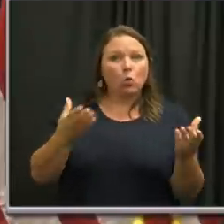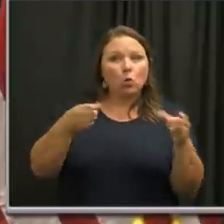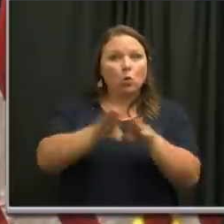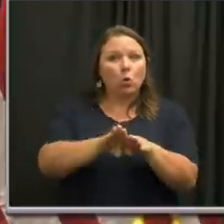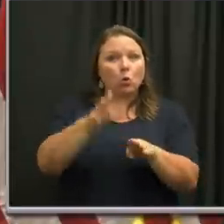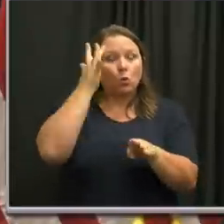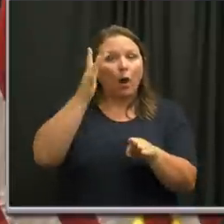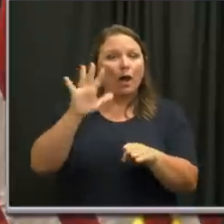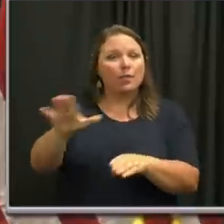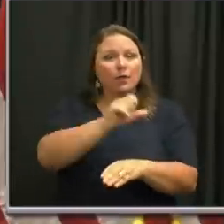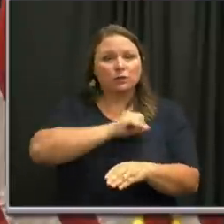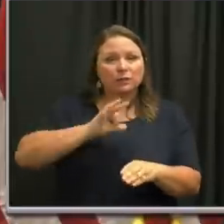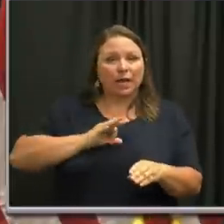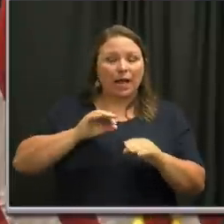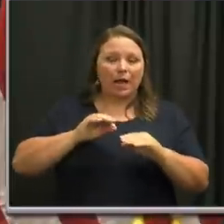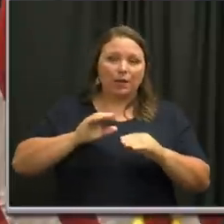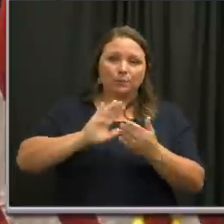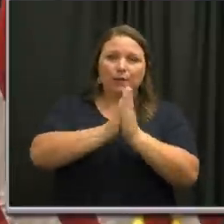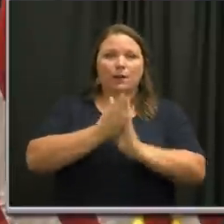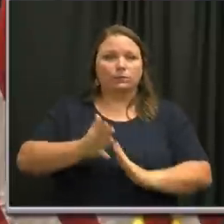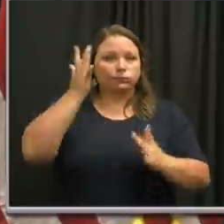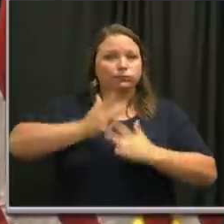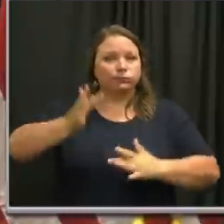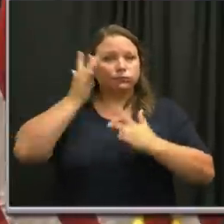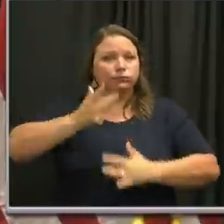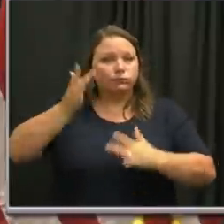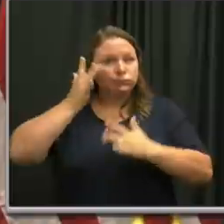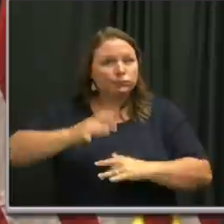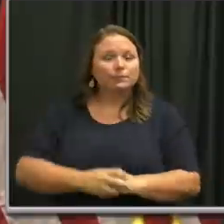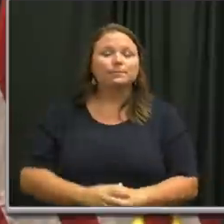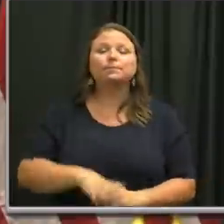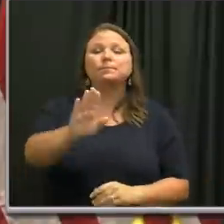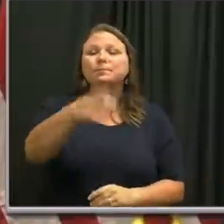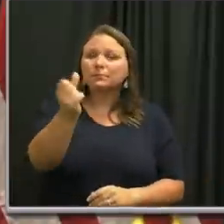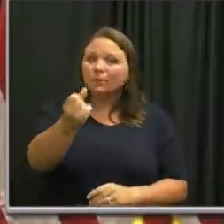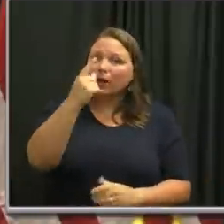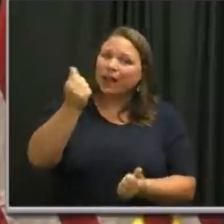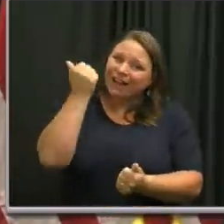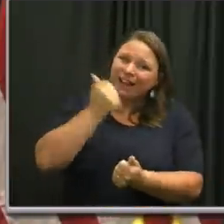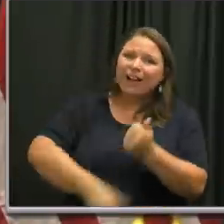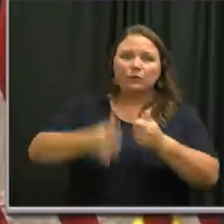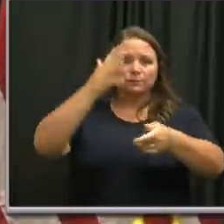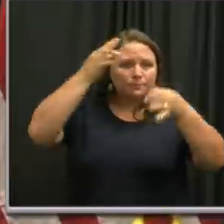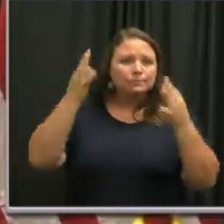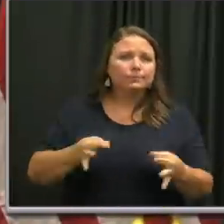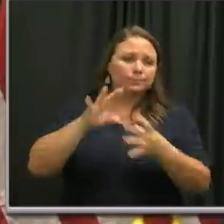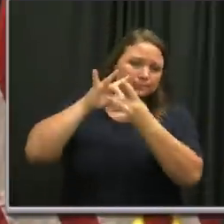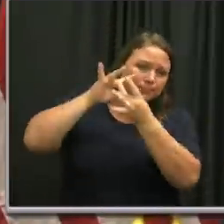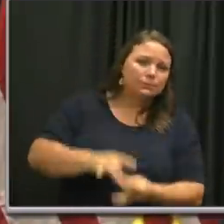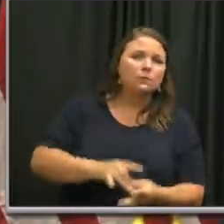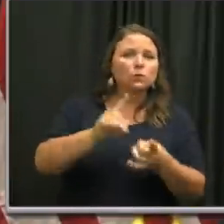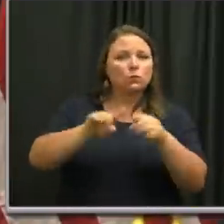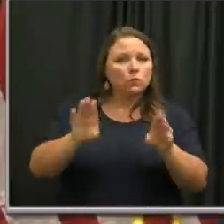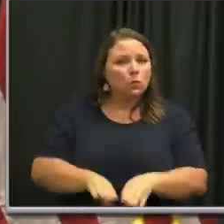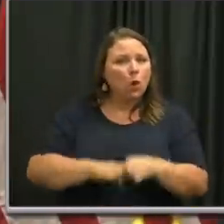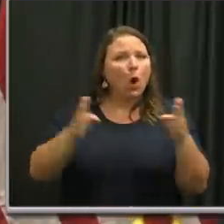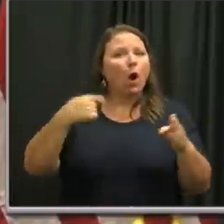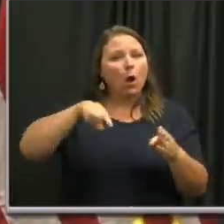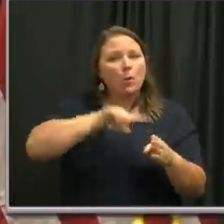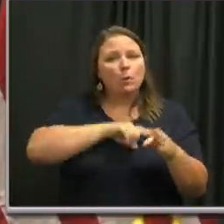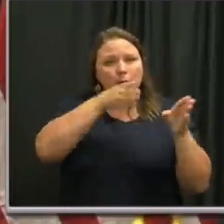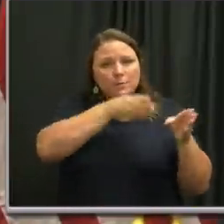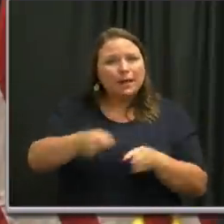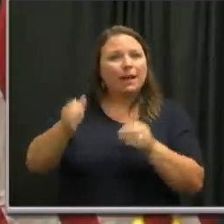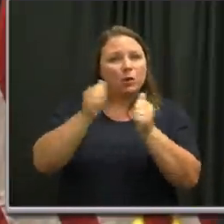outbreaks among their staff and patrons. Every decision related to our phased economic reopening has been made